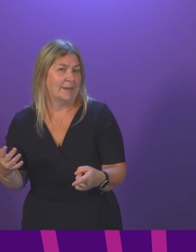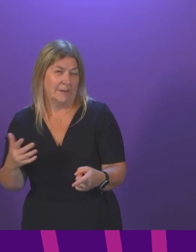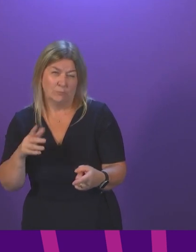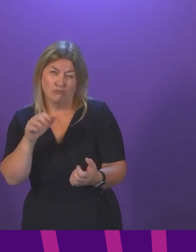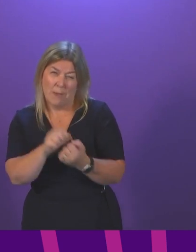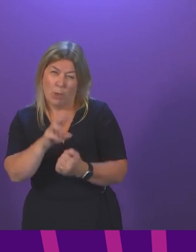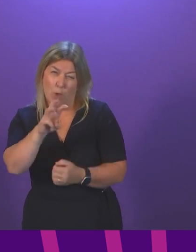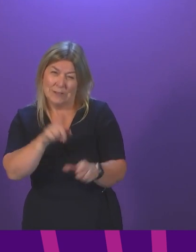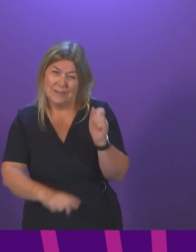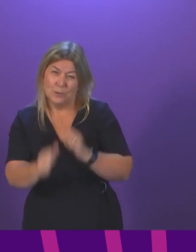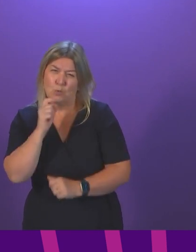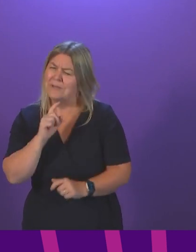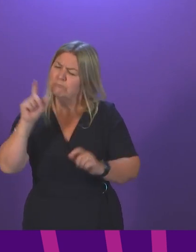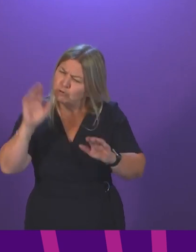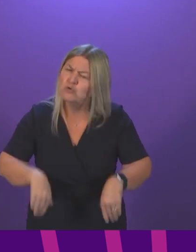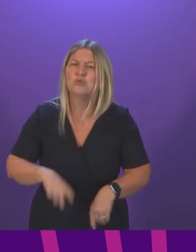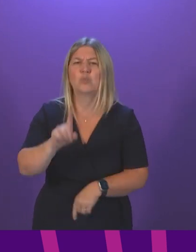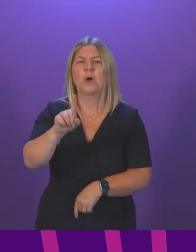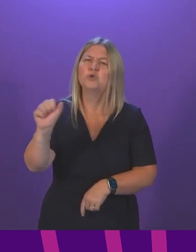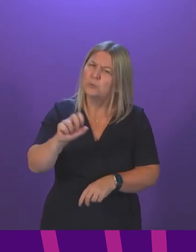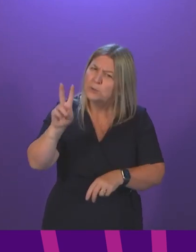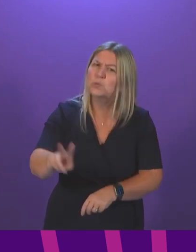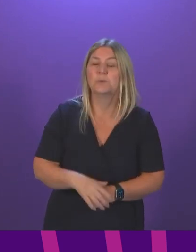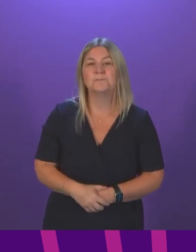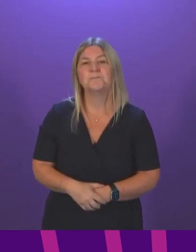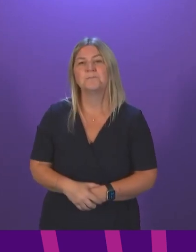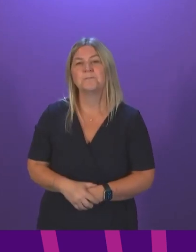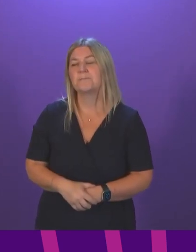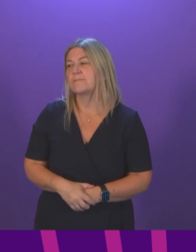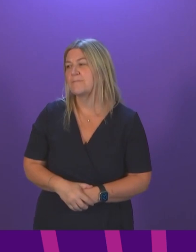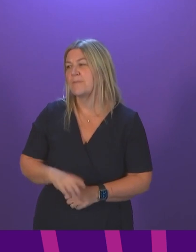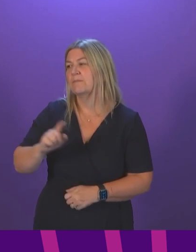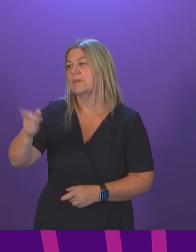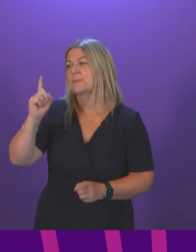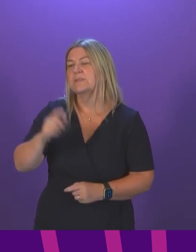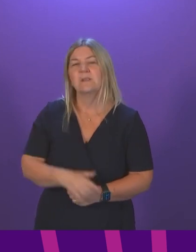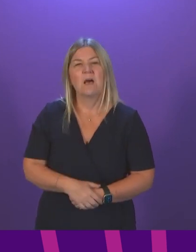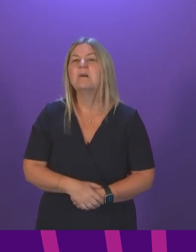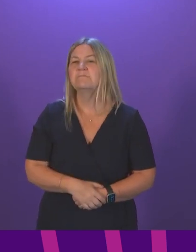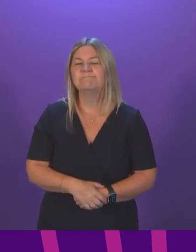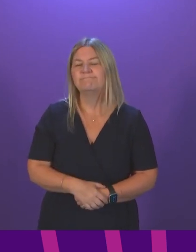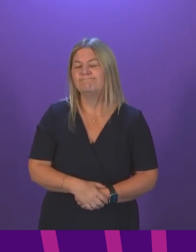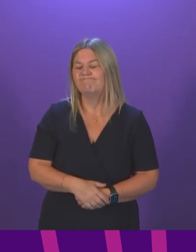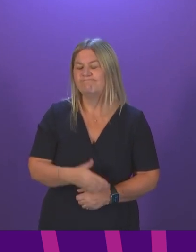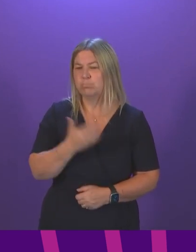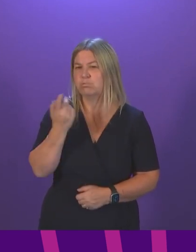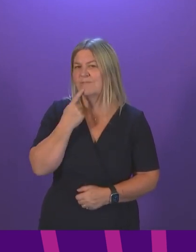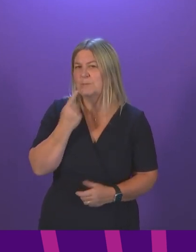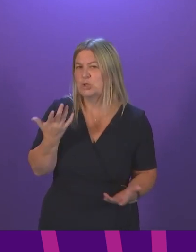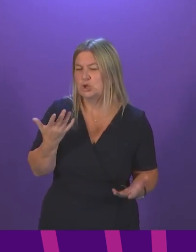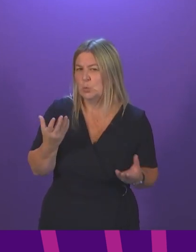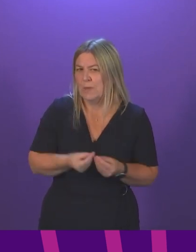ago? First Minister, I do not have that information in front of me. I will undertake to provide that information. But we did